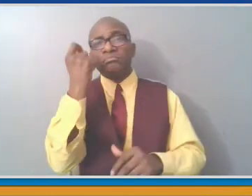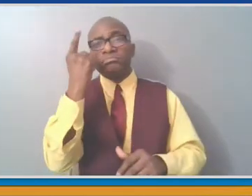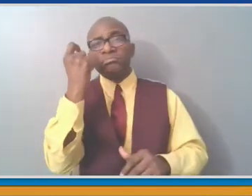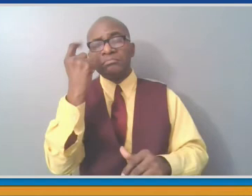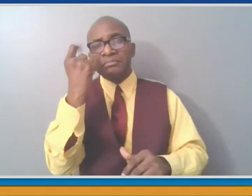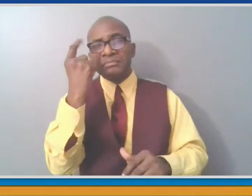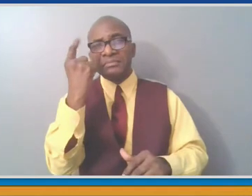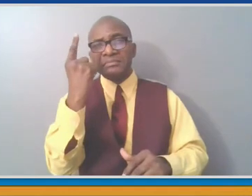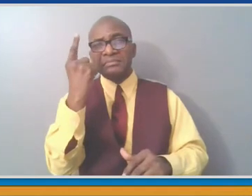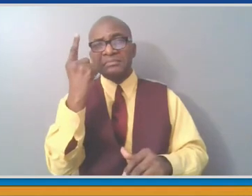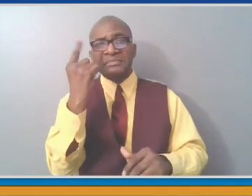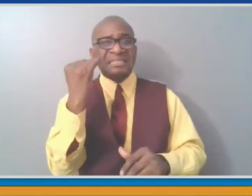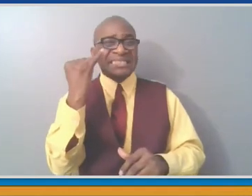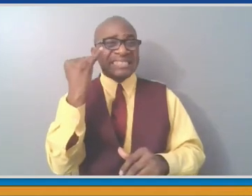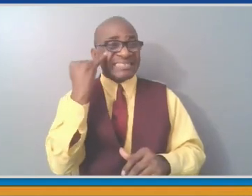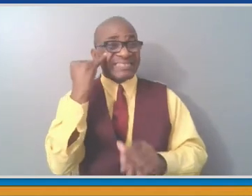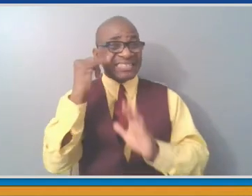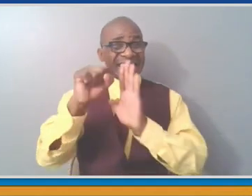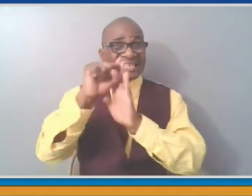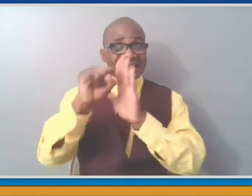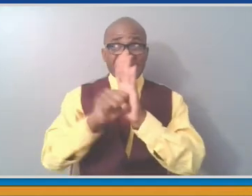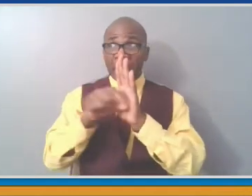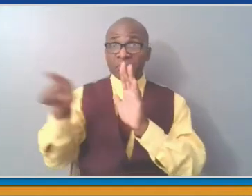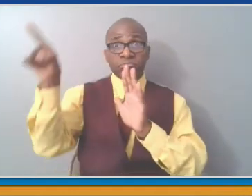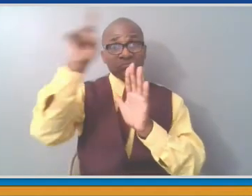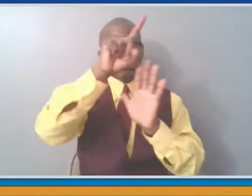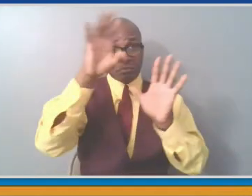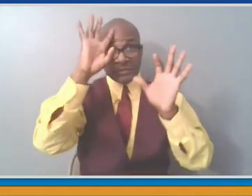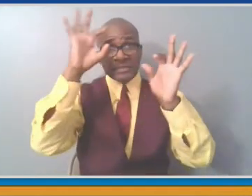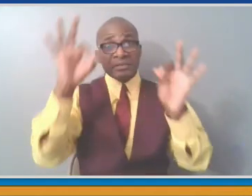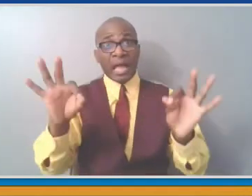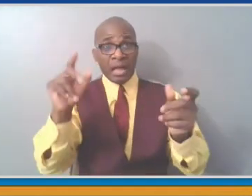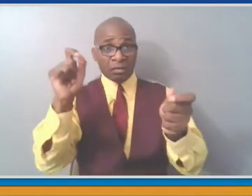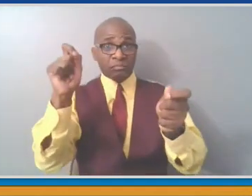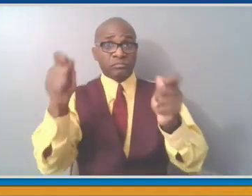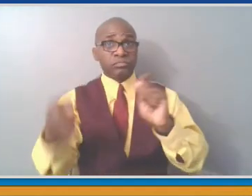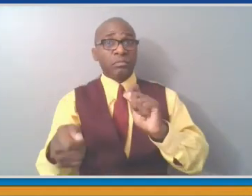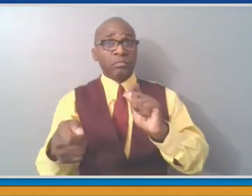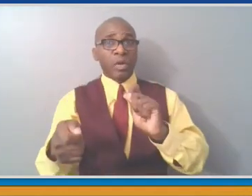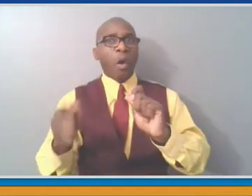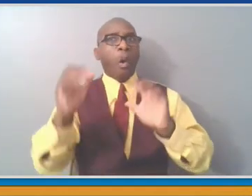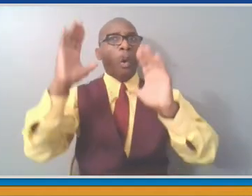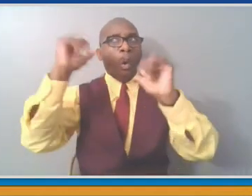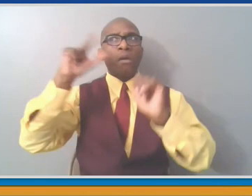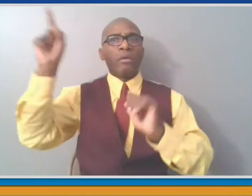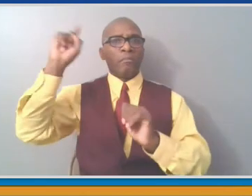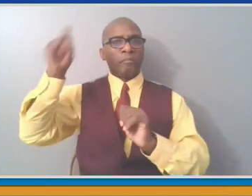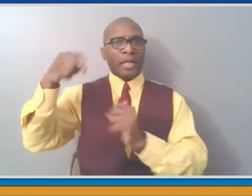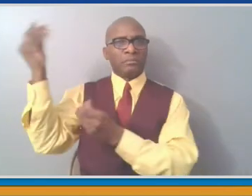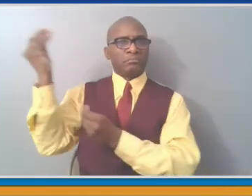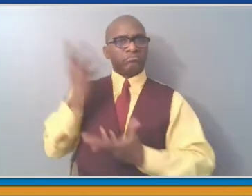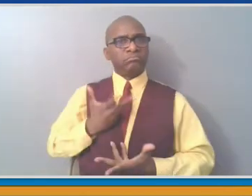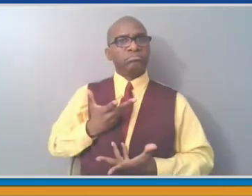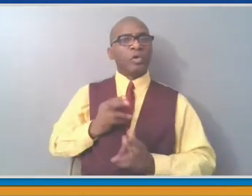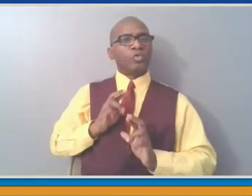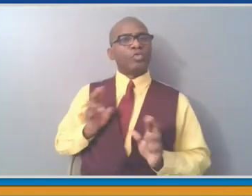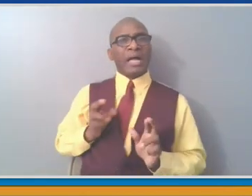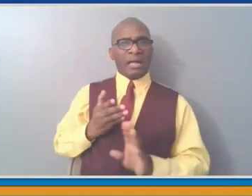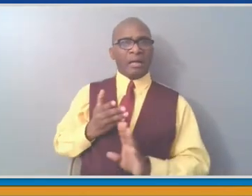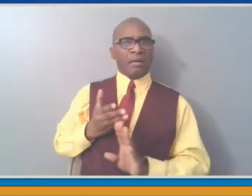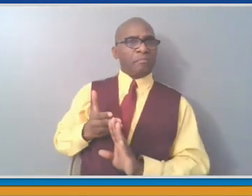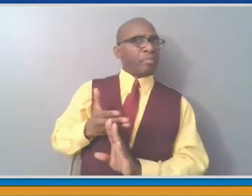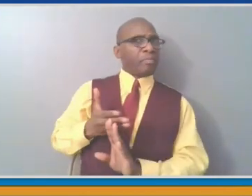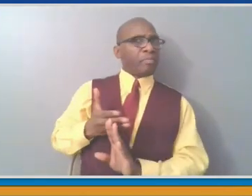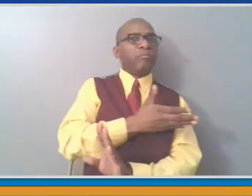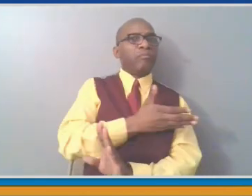that transition, obviously we hope that they will announce it far enough in advance to then open it up for, in essence, first come, first serve. If we're